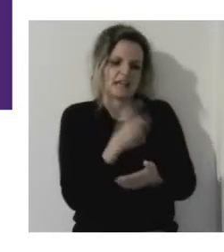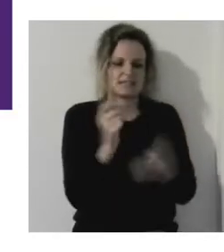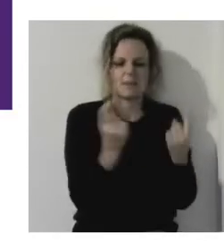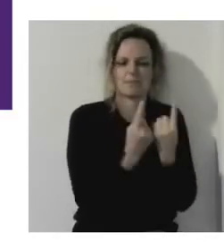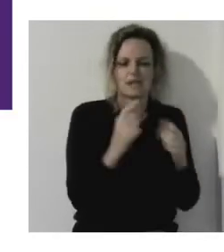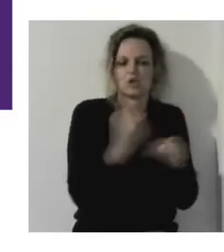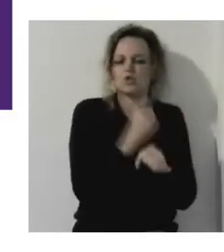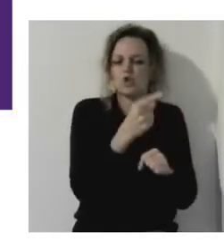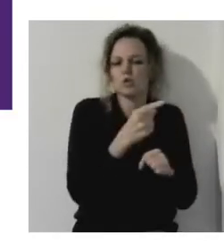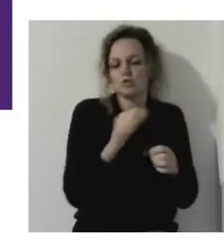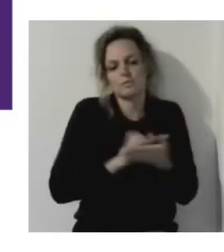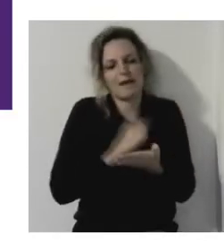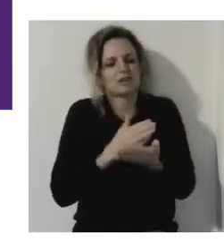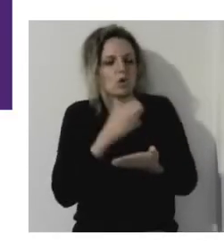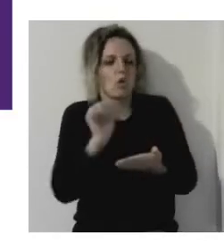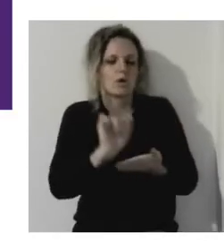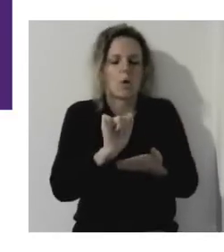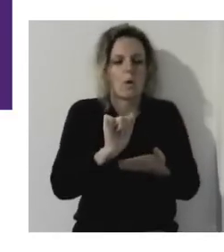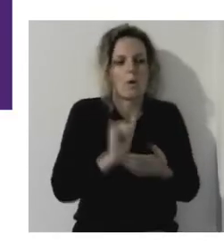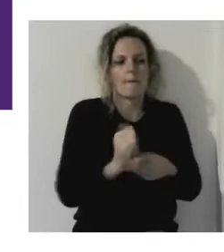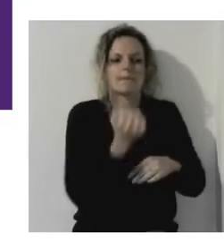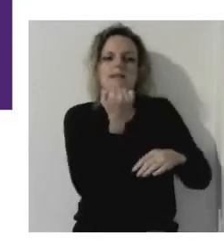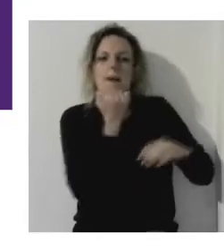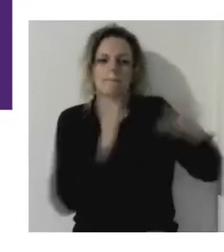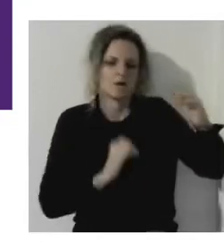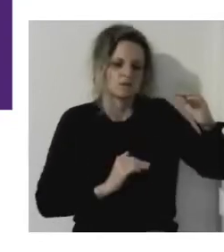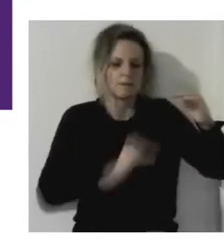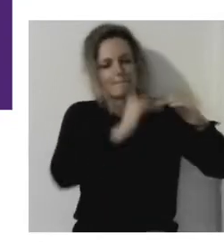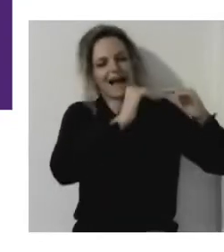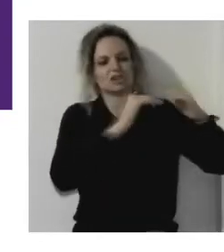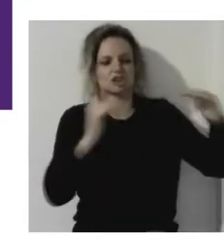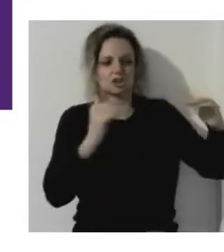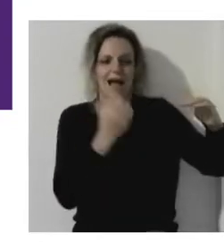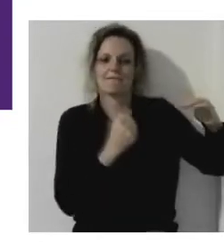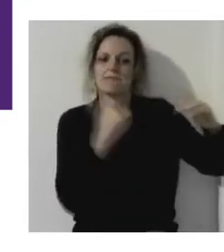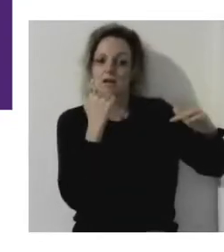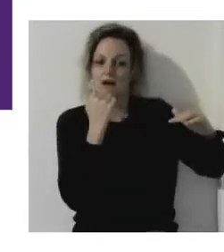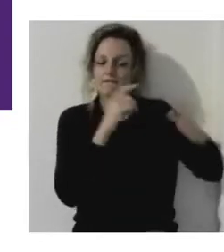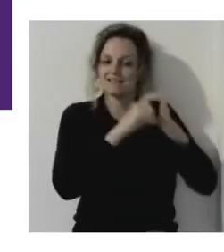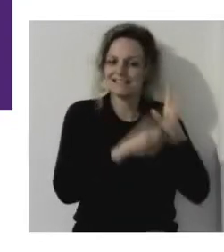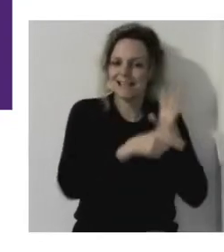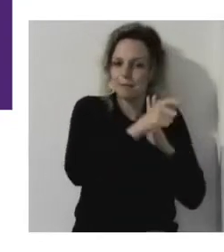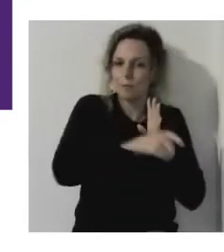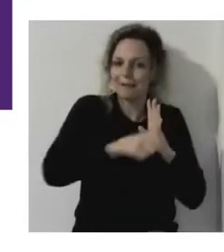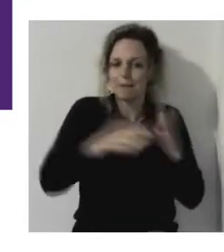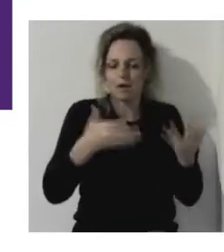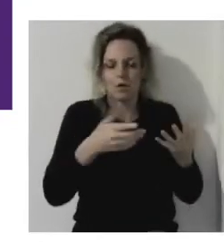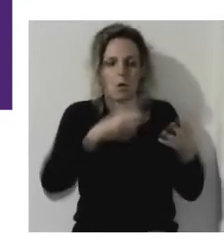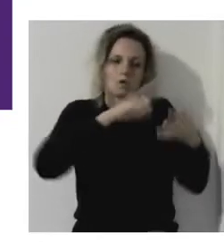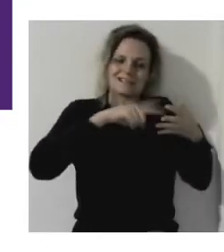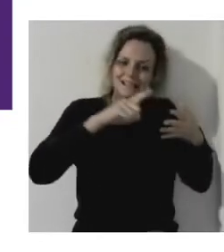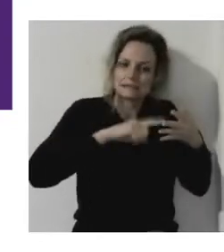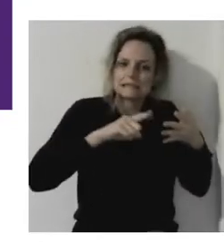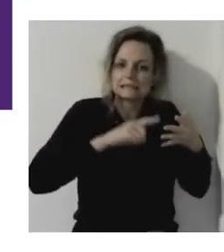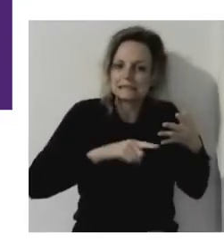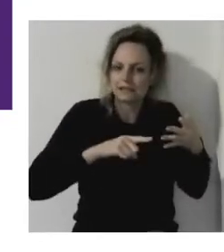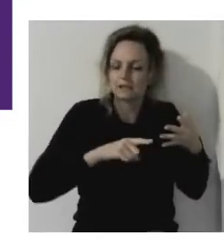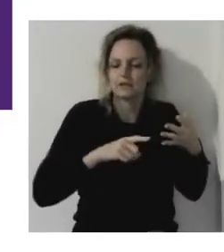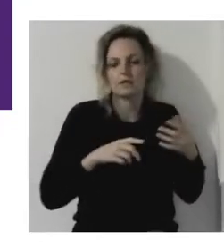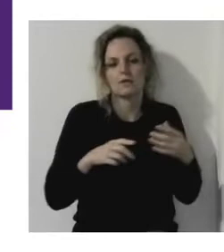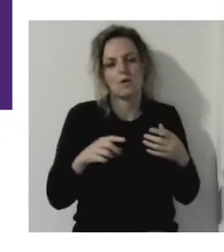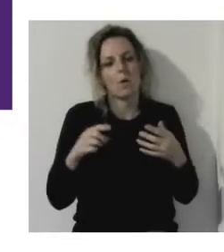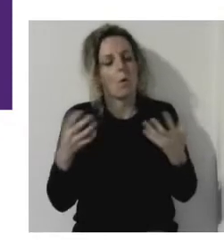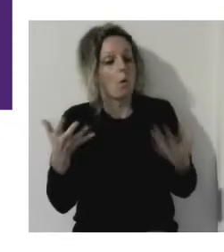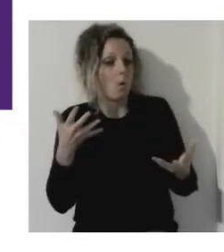boxes. Uh, the other one part is that it's from the design side of the company, which often is not valid with like real results. It's nice to have.